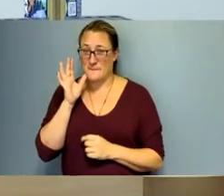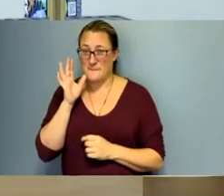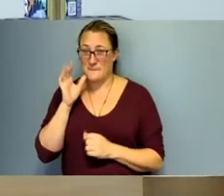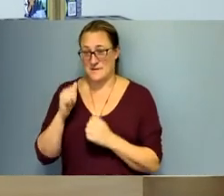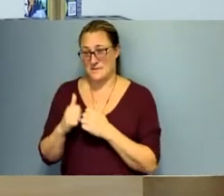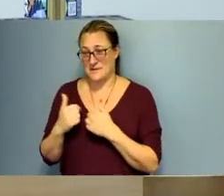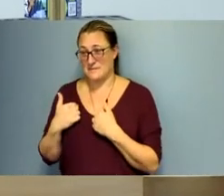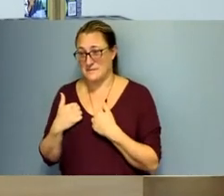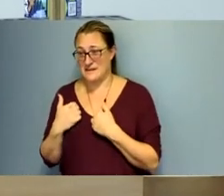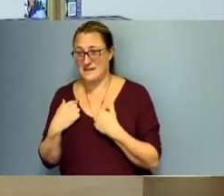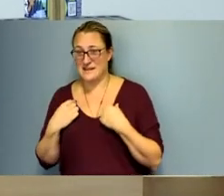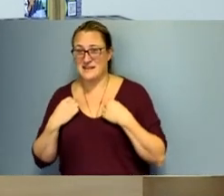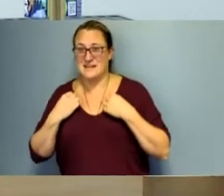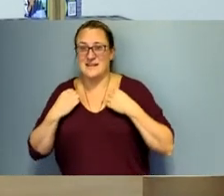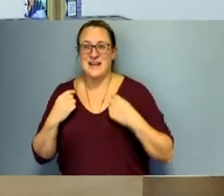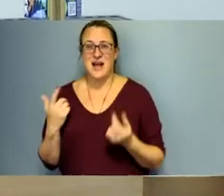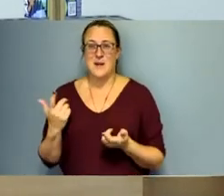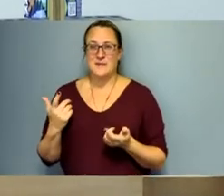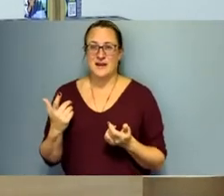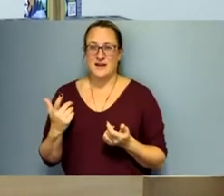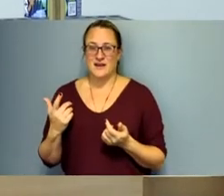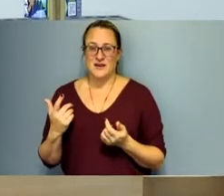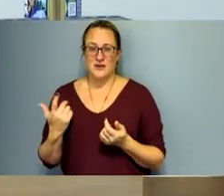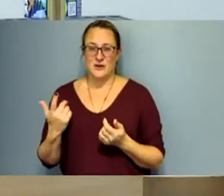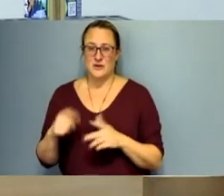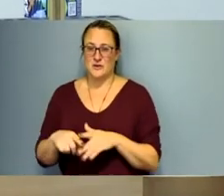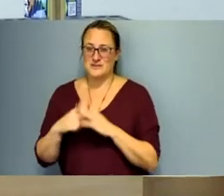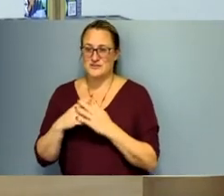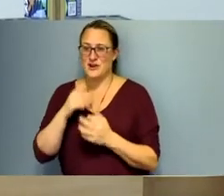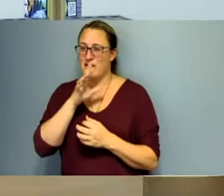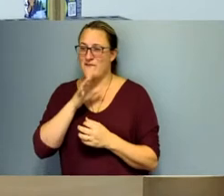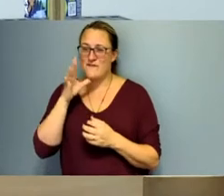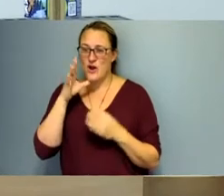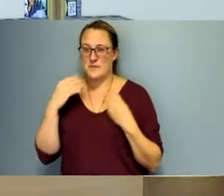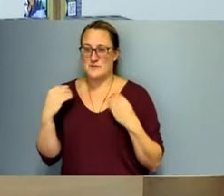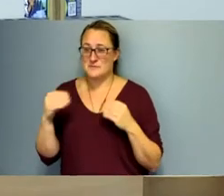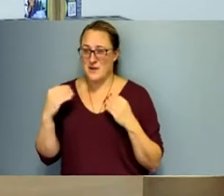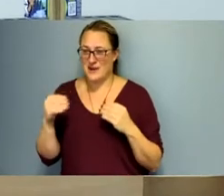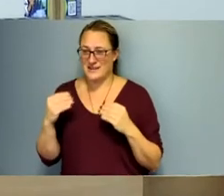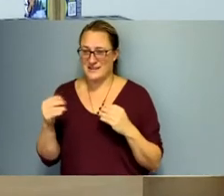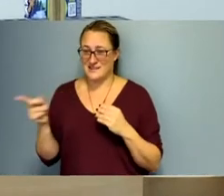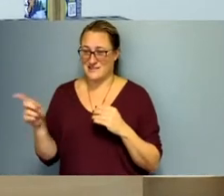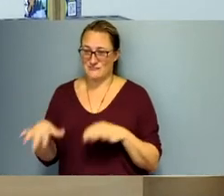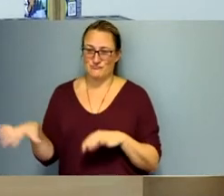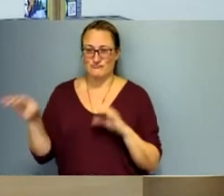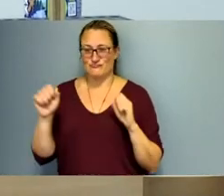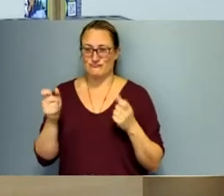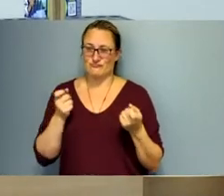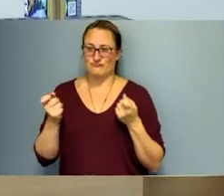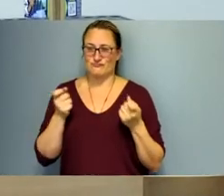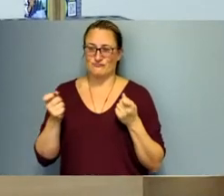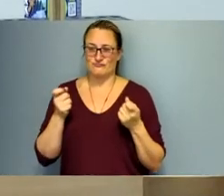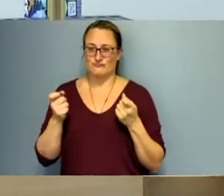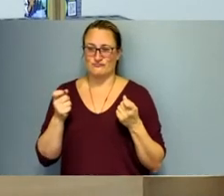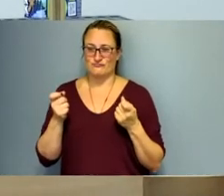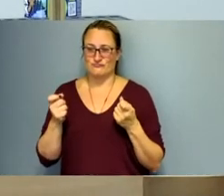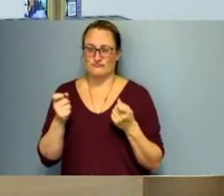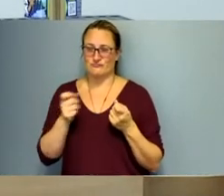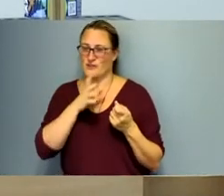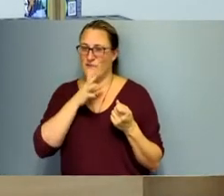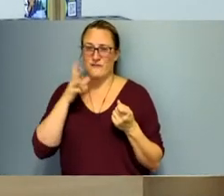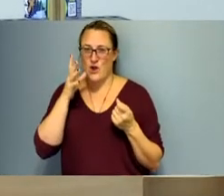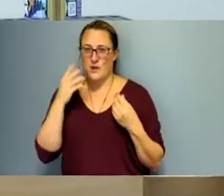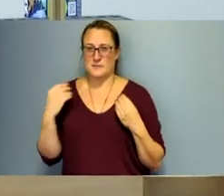and we had a uh just starting a a farm market so she took over as the manager of the farm market and uh